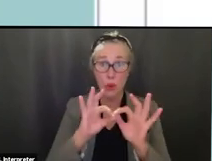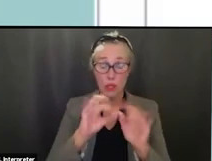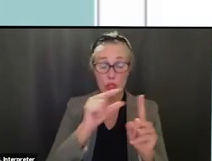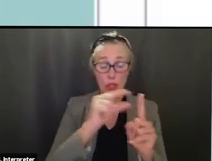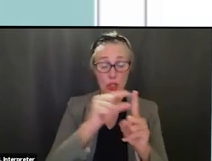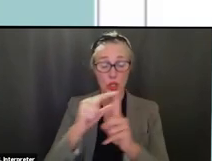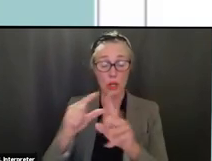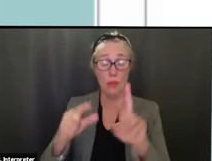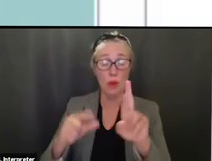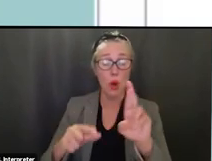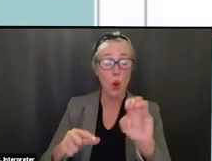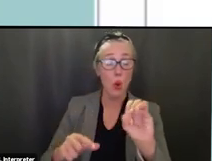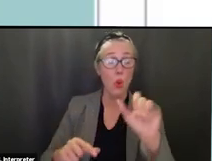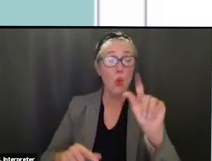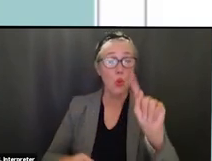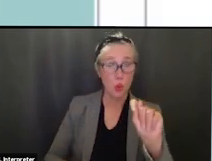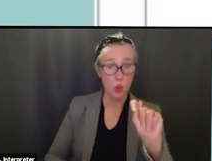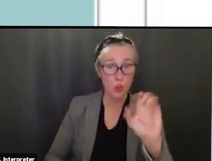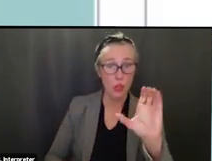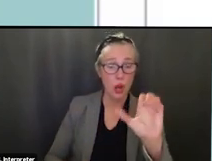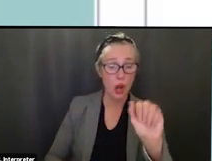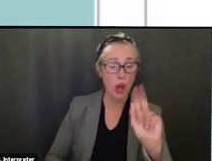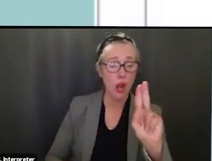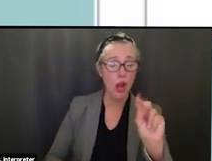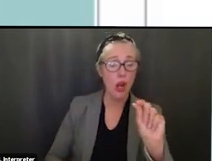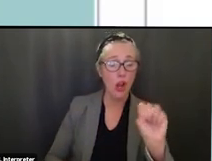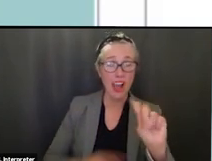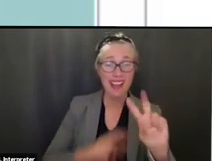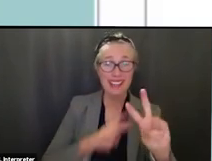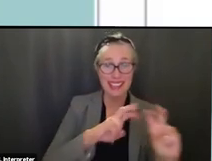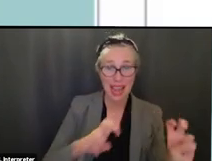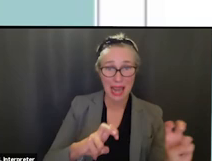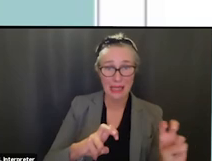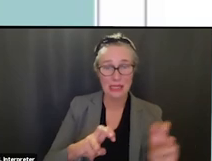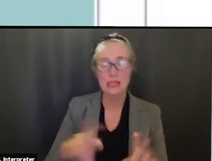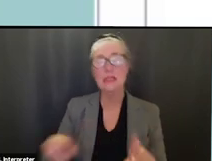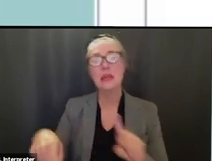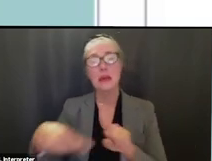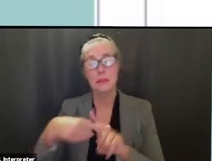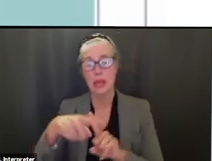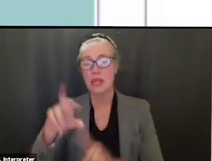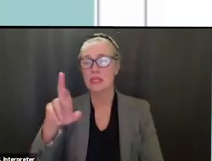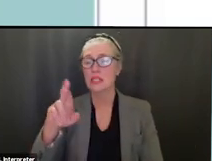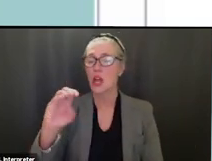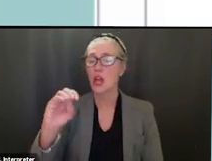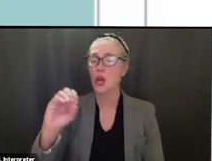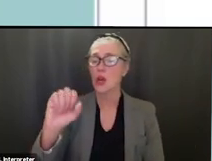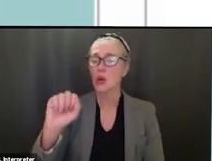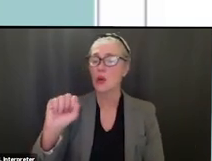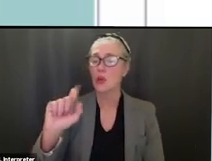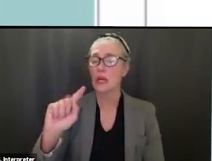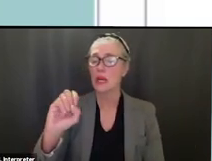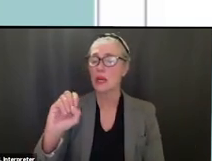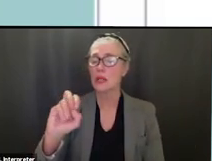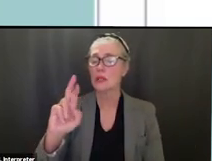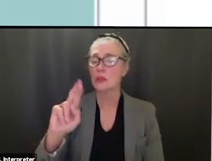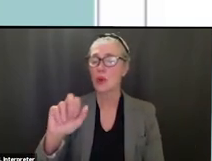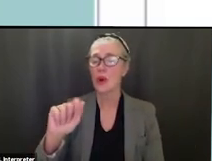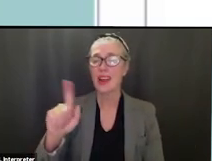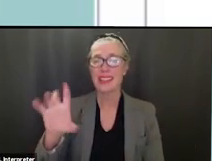or approaches so thank you um board members are there any comments or questions about the the new approach